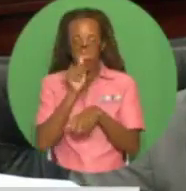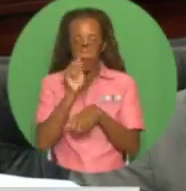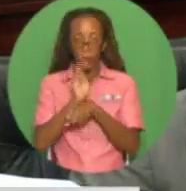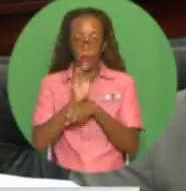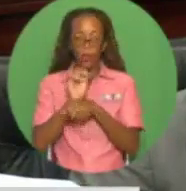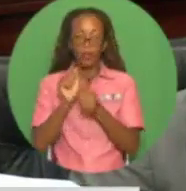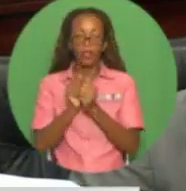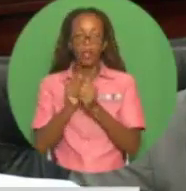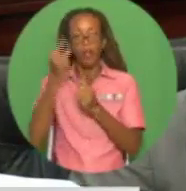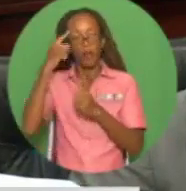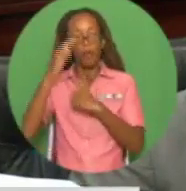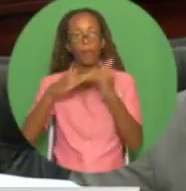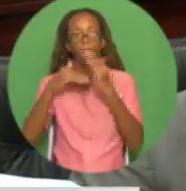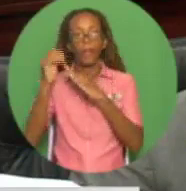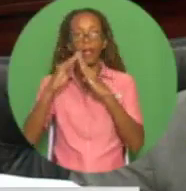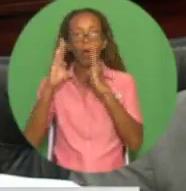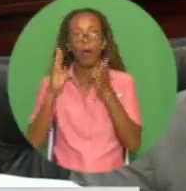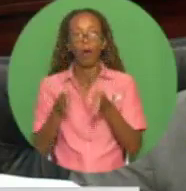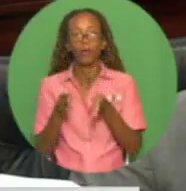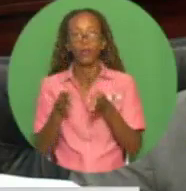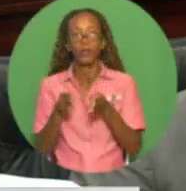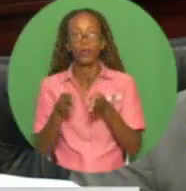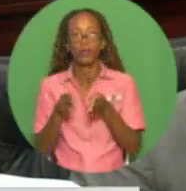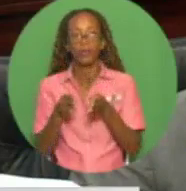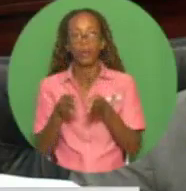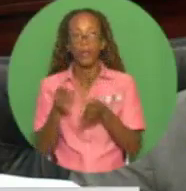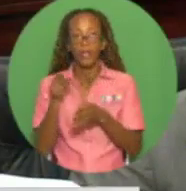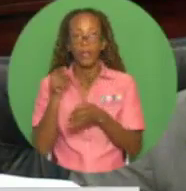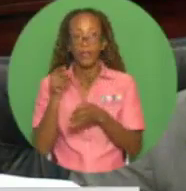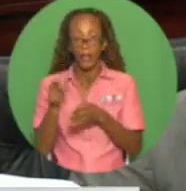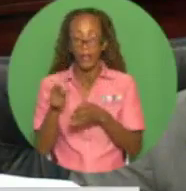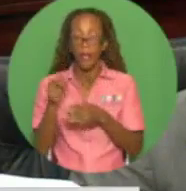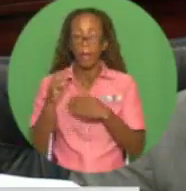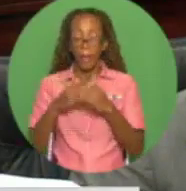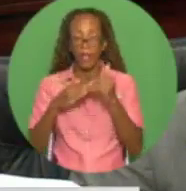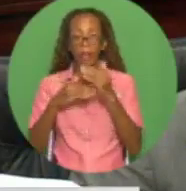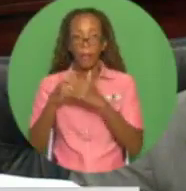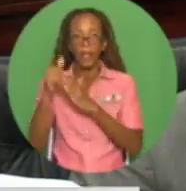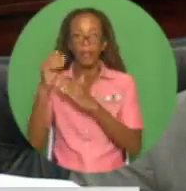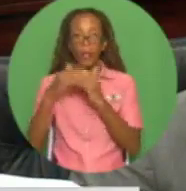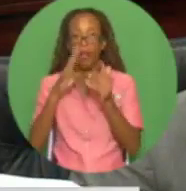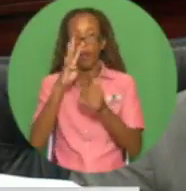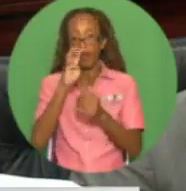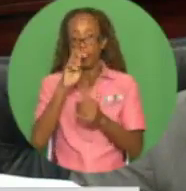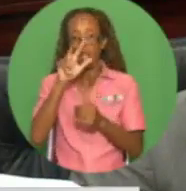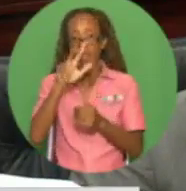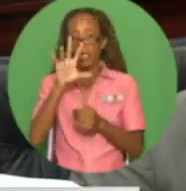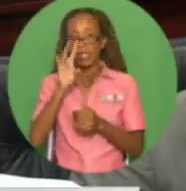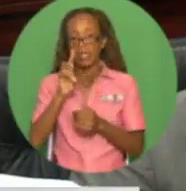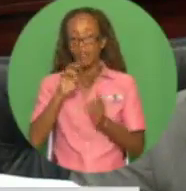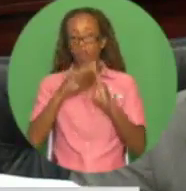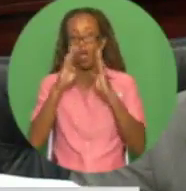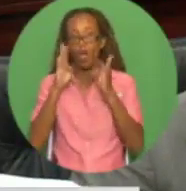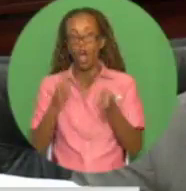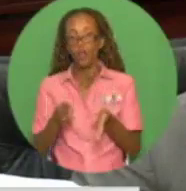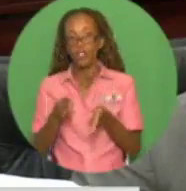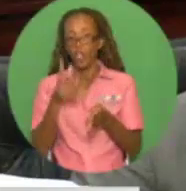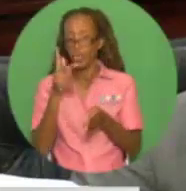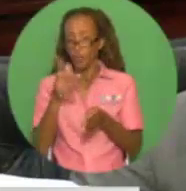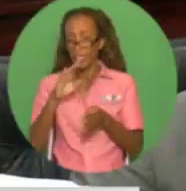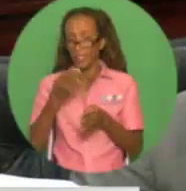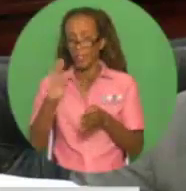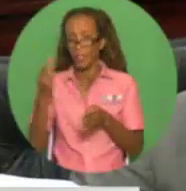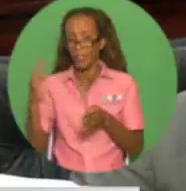construction of homes. The program is rolling out 437 housing units in three communities